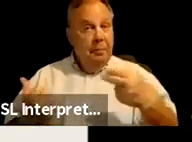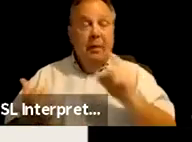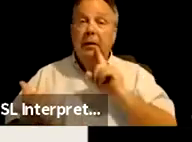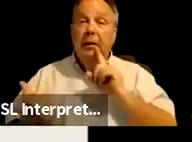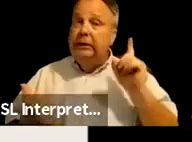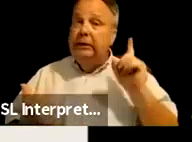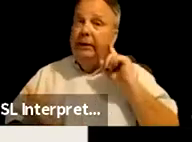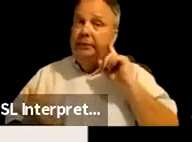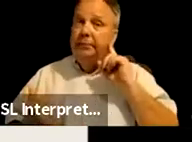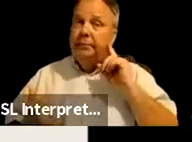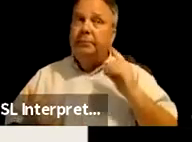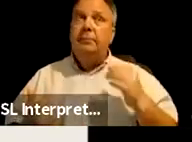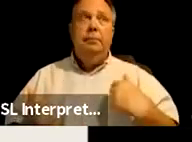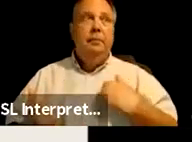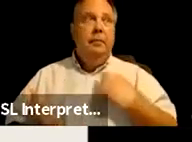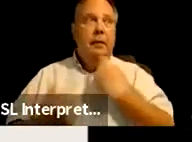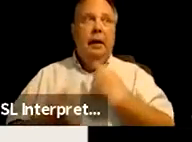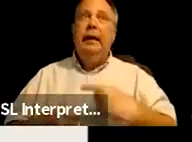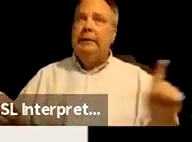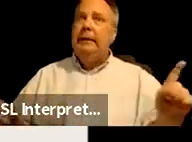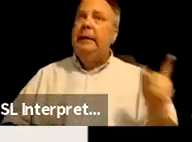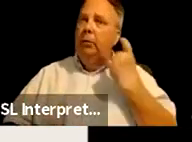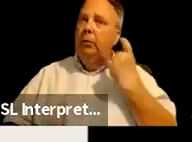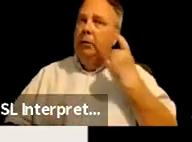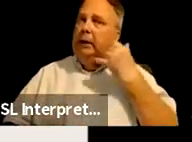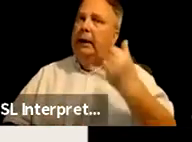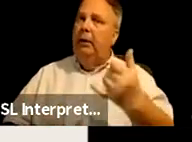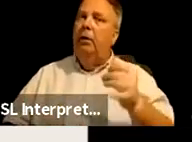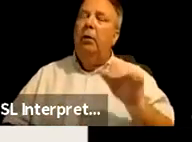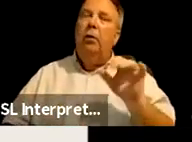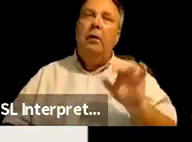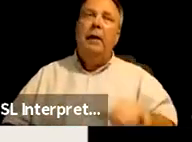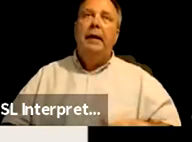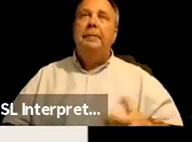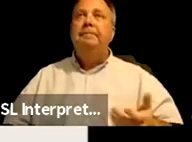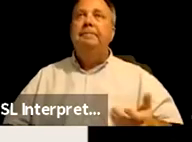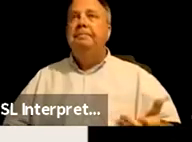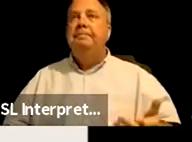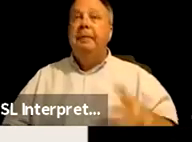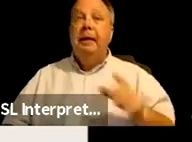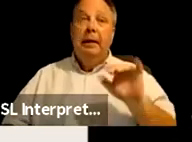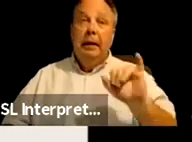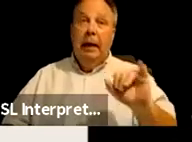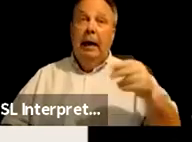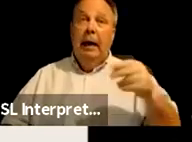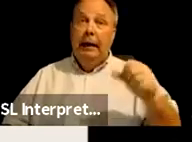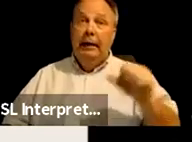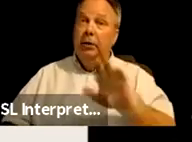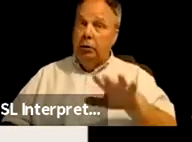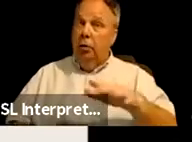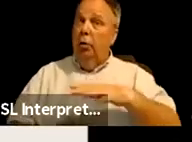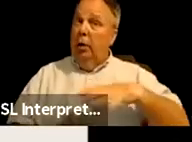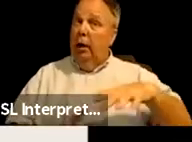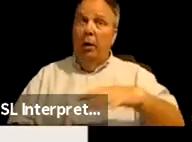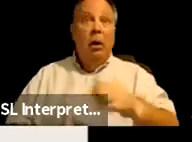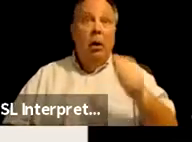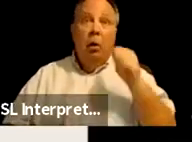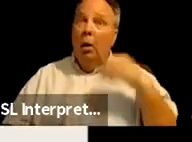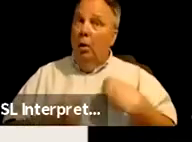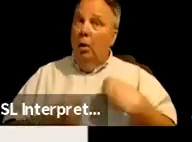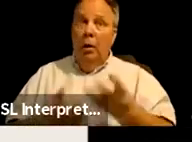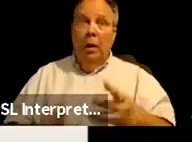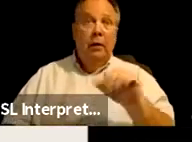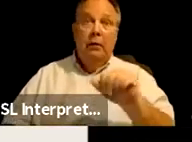and had said recently in a call that, um, the IHS in her area won't get her an